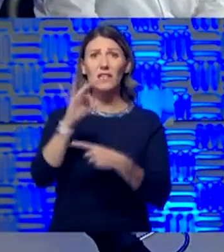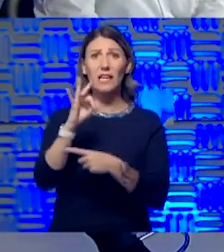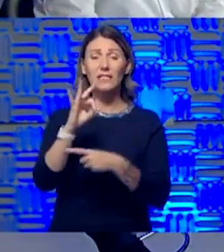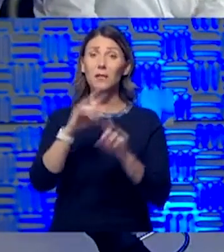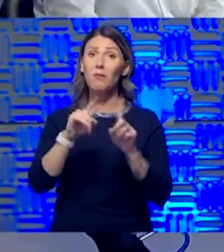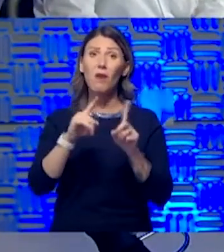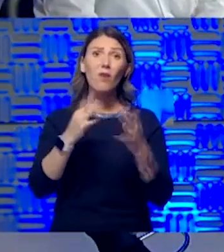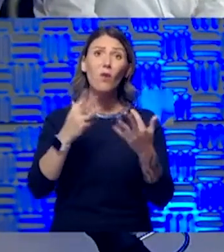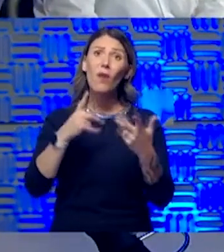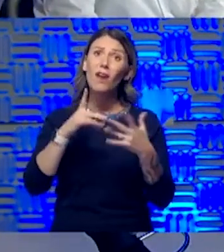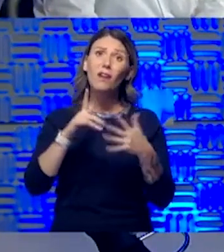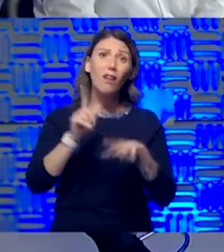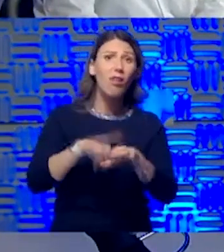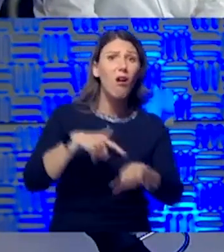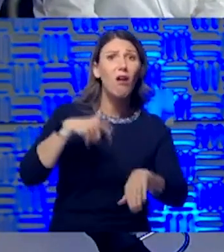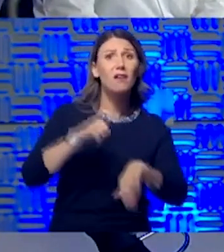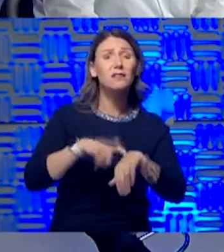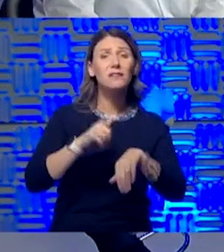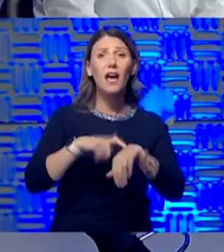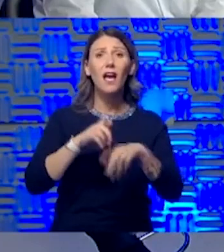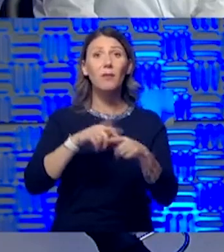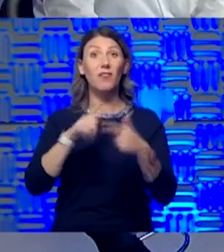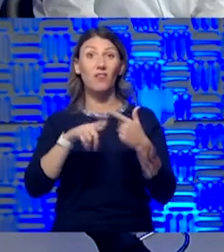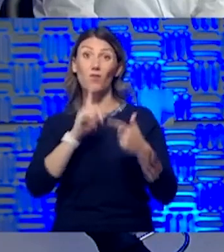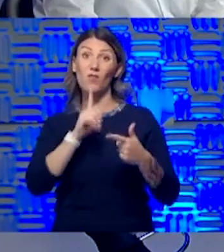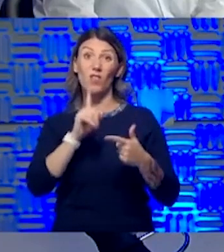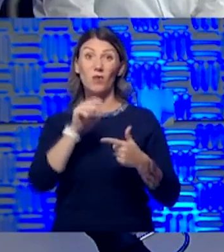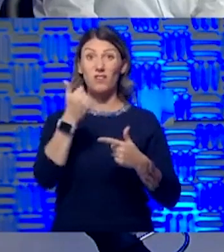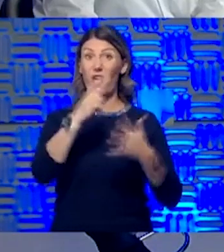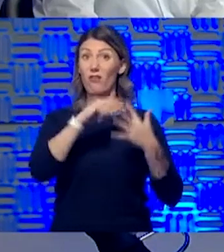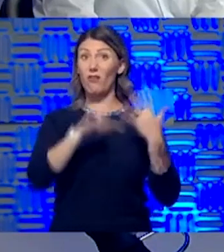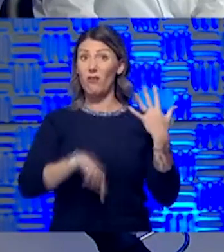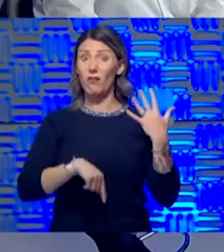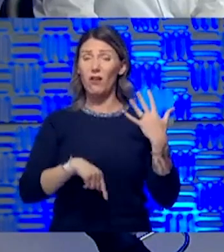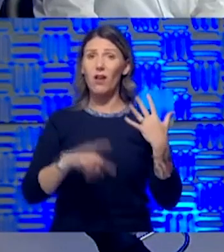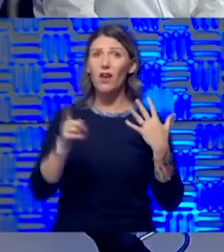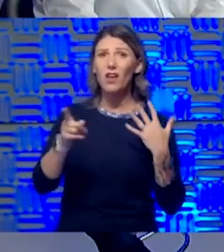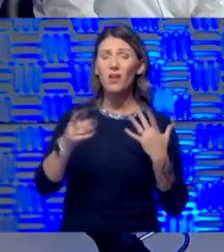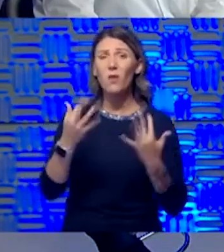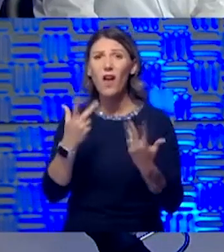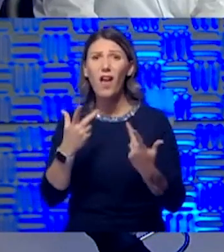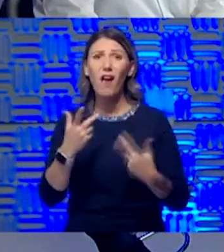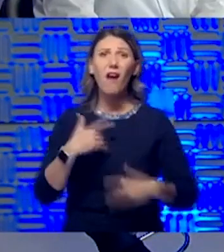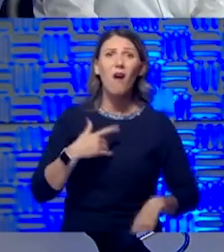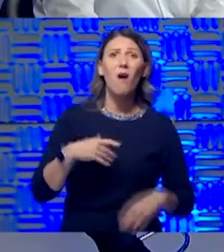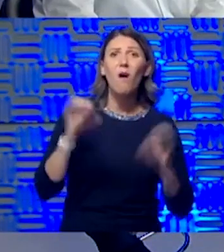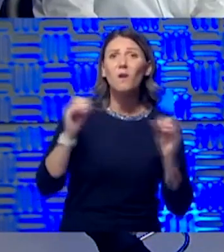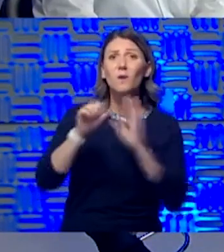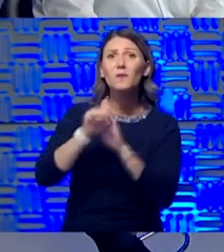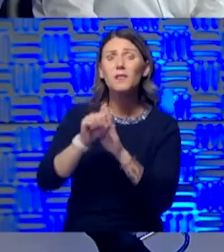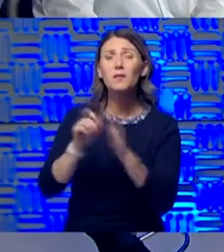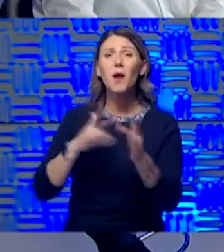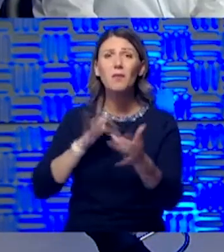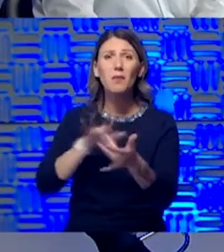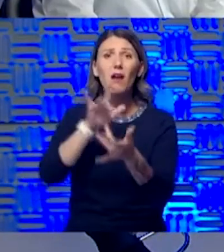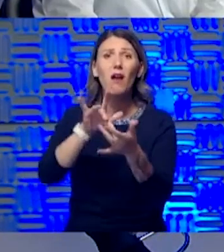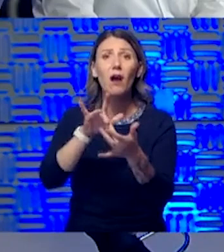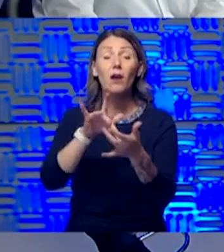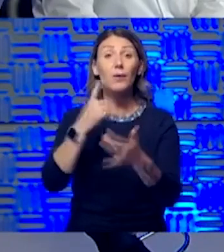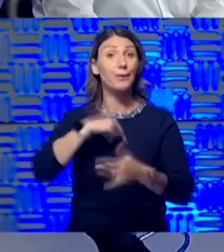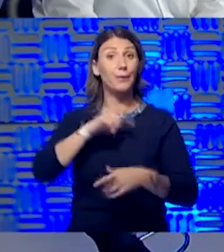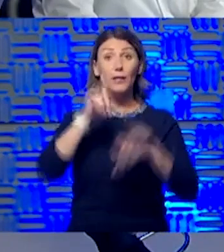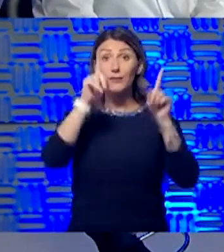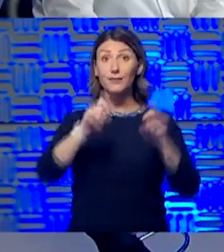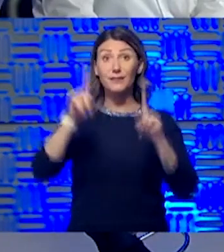you that can be really devastating to folks. And if you're really worried, you think, oh, gosh, there's going to be somebody who's asymptomatic, I'll come in contact. I think we're starting to test every